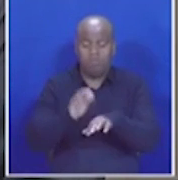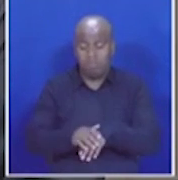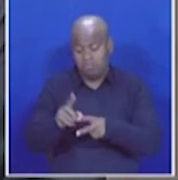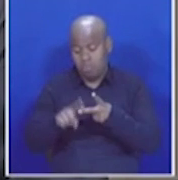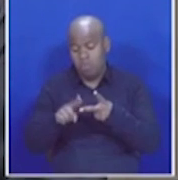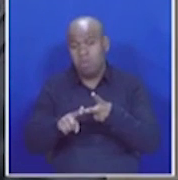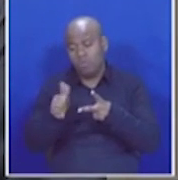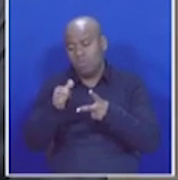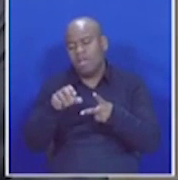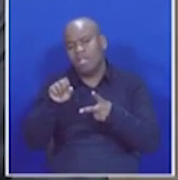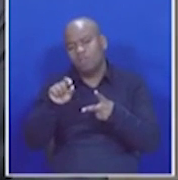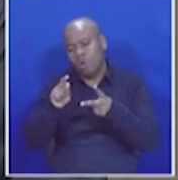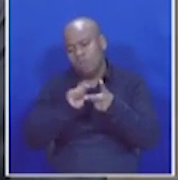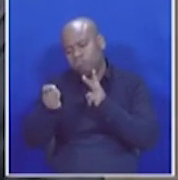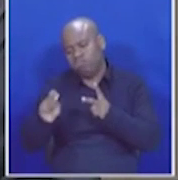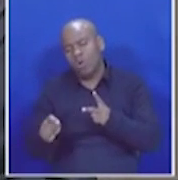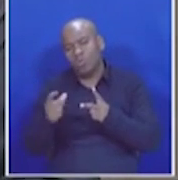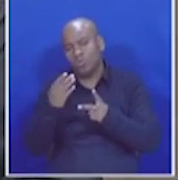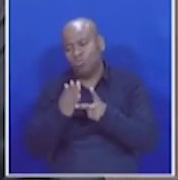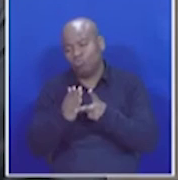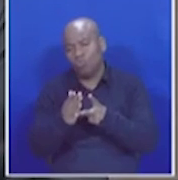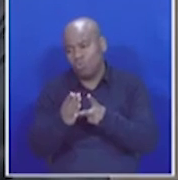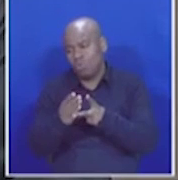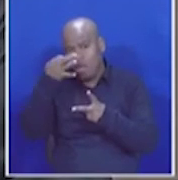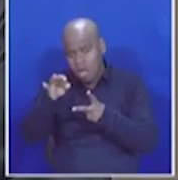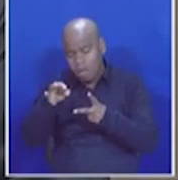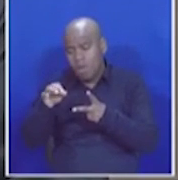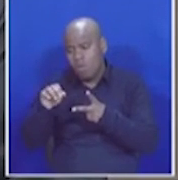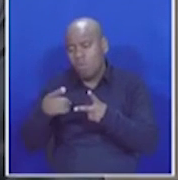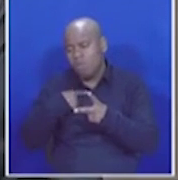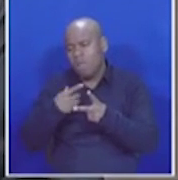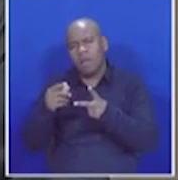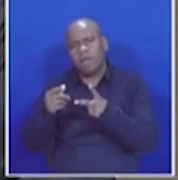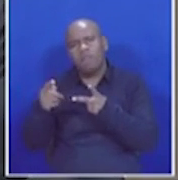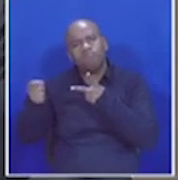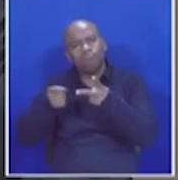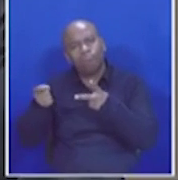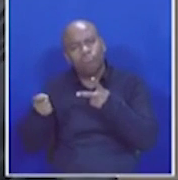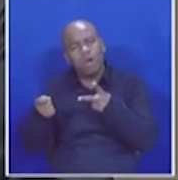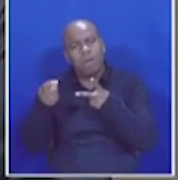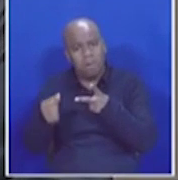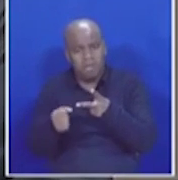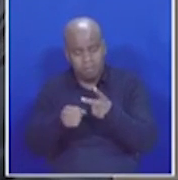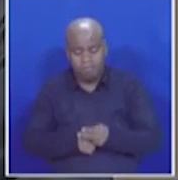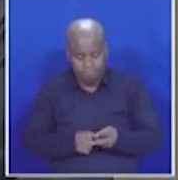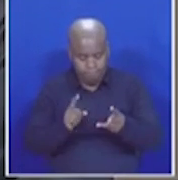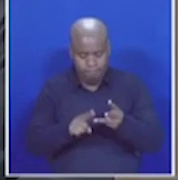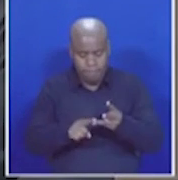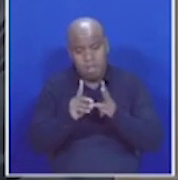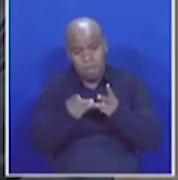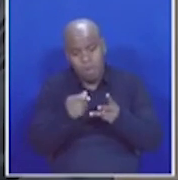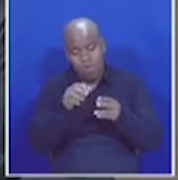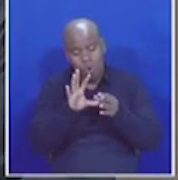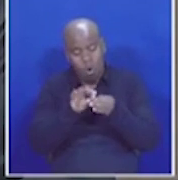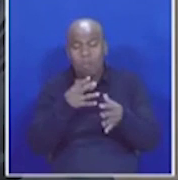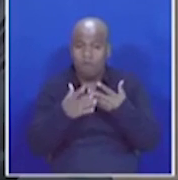rationalise SOEs in order to be in line with the government's cost-cutting measures initiatives. The Department of Home Affairs is in